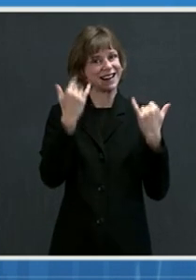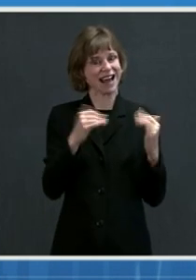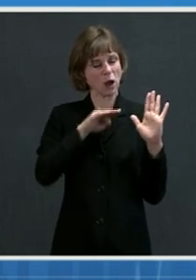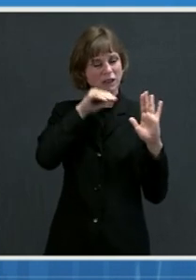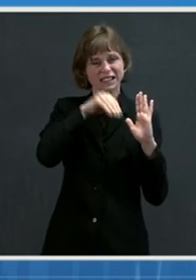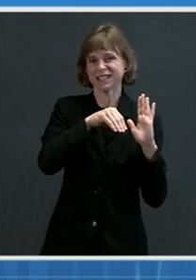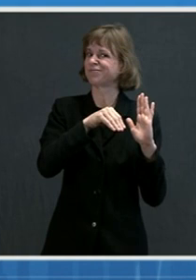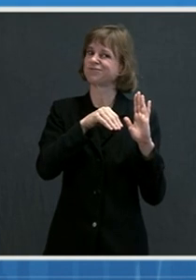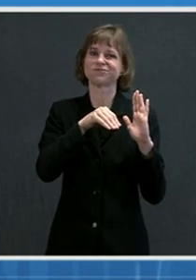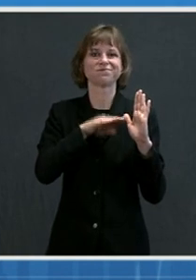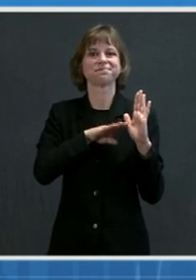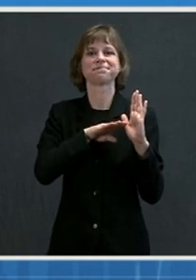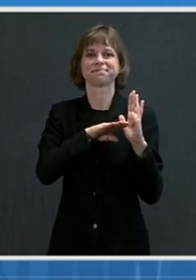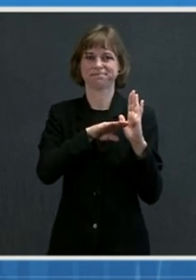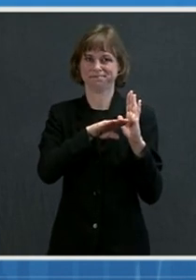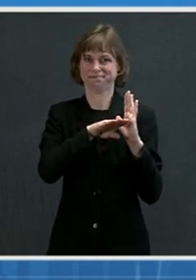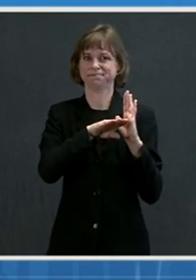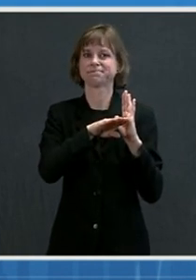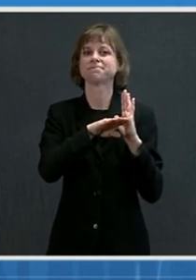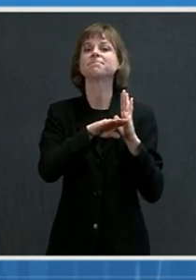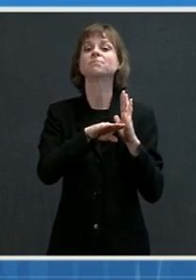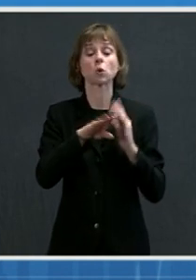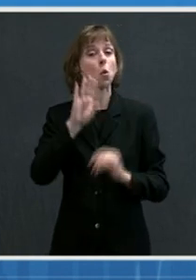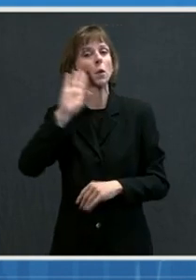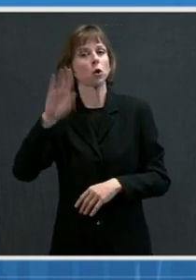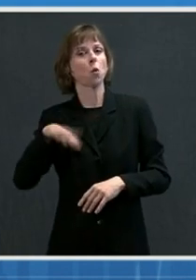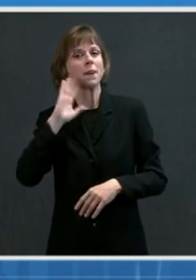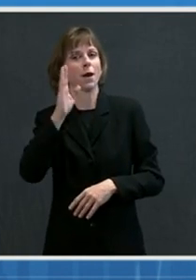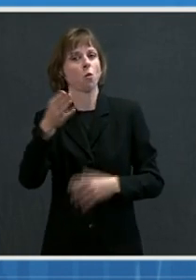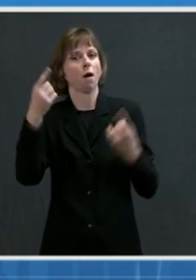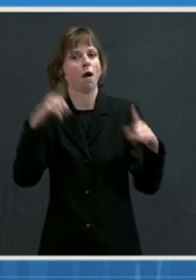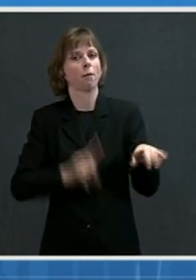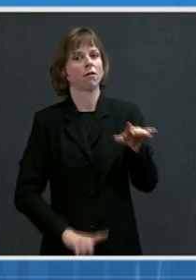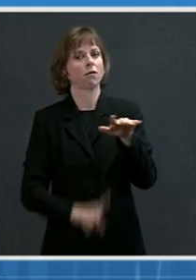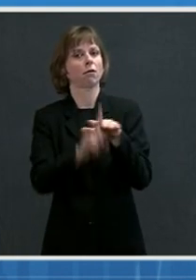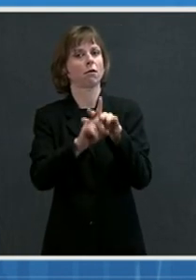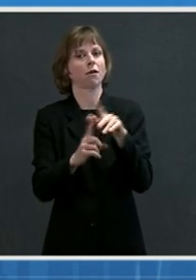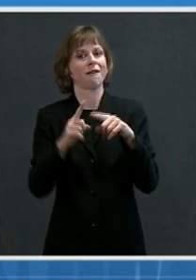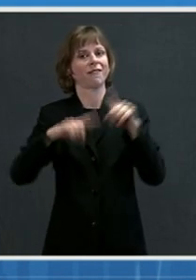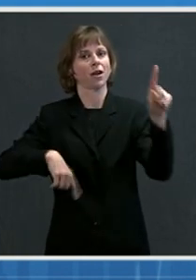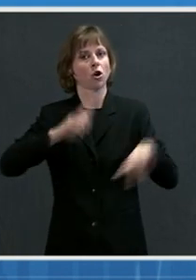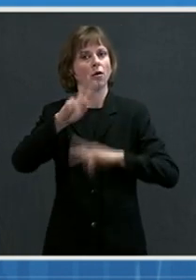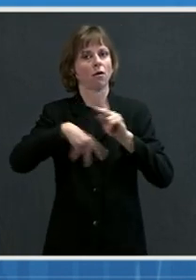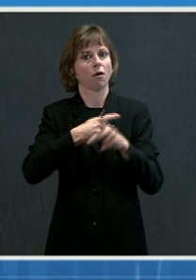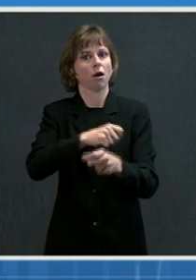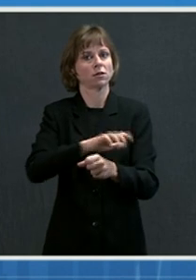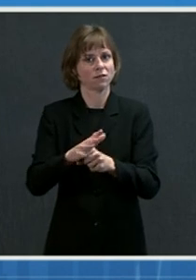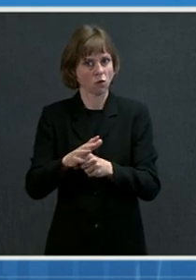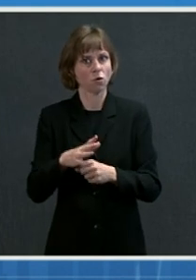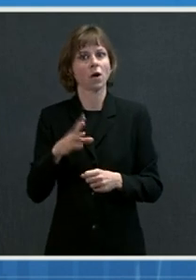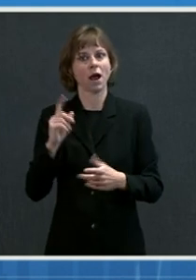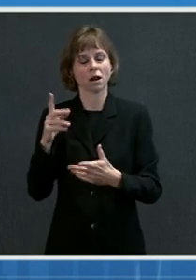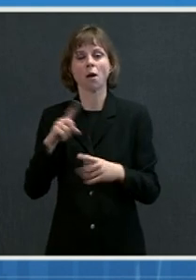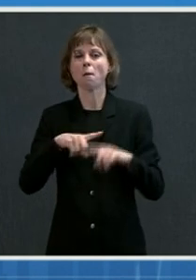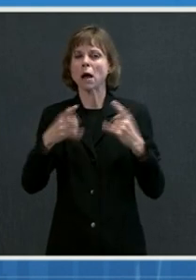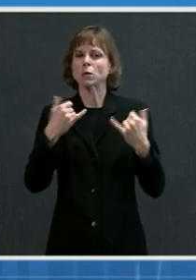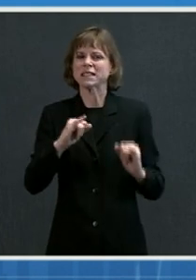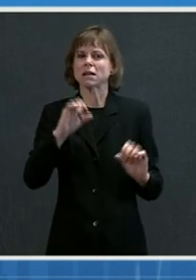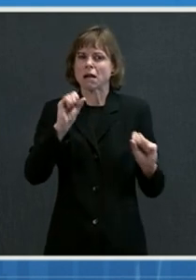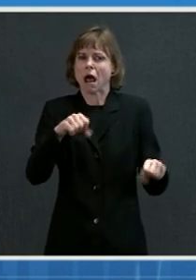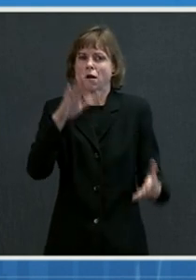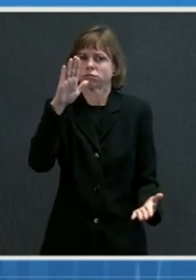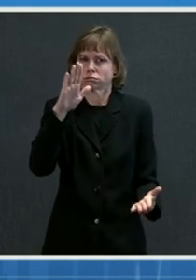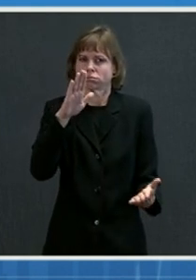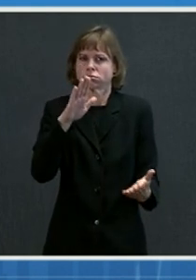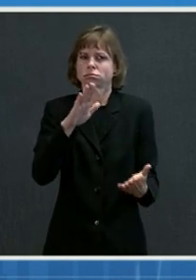We knew this could happen as variants emerged and reach more people and more communities, but we can still reduce their impact. The